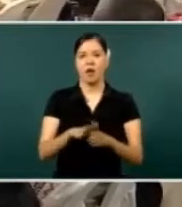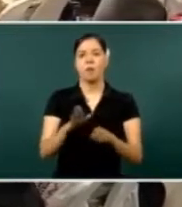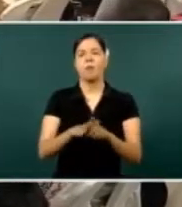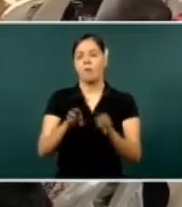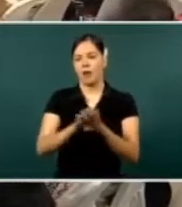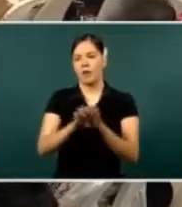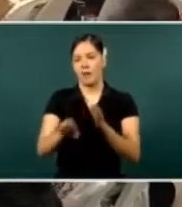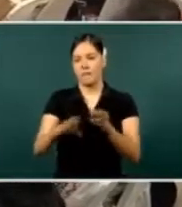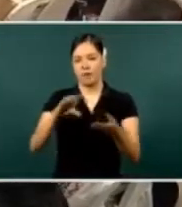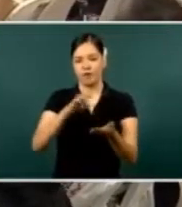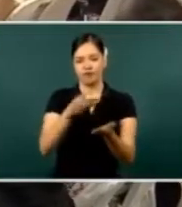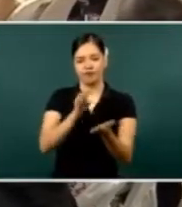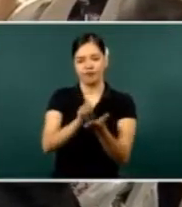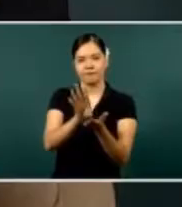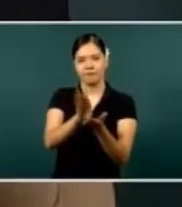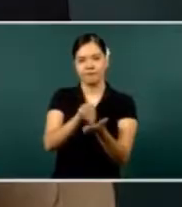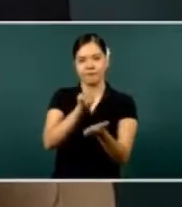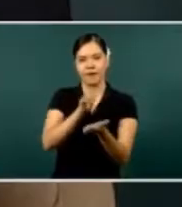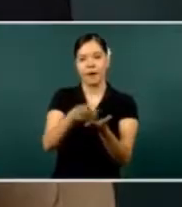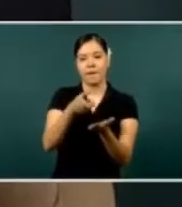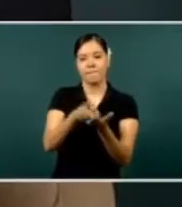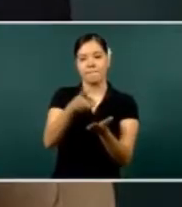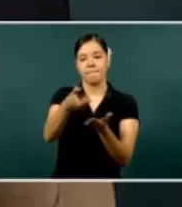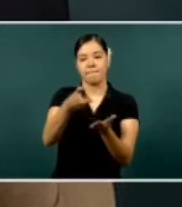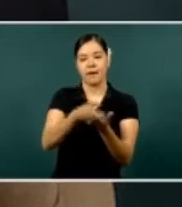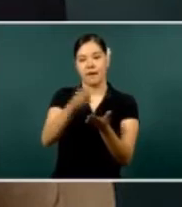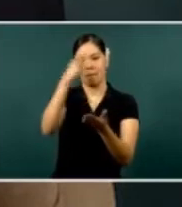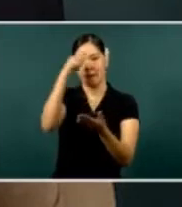with grants for the youth,